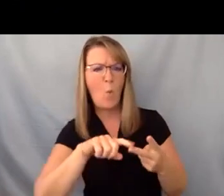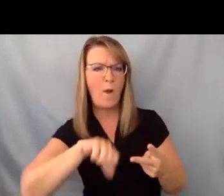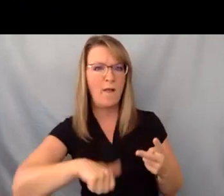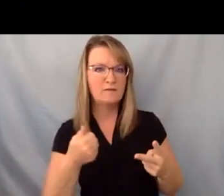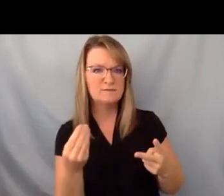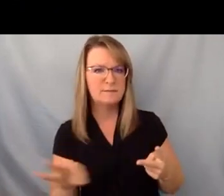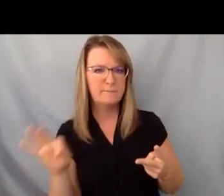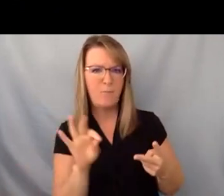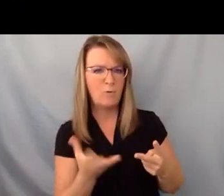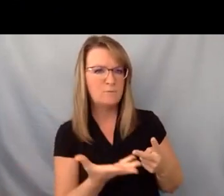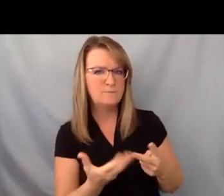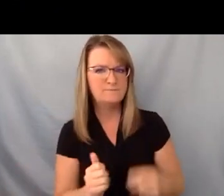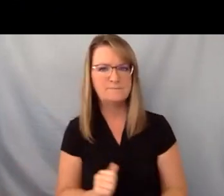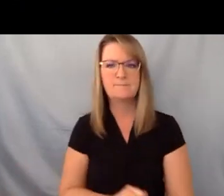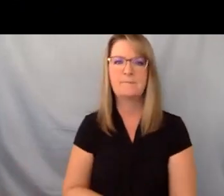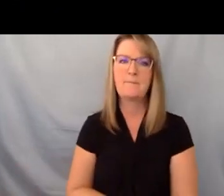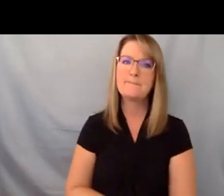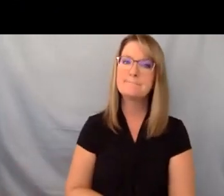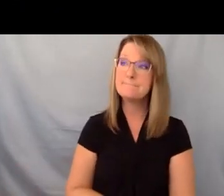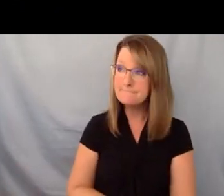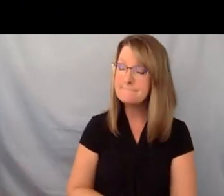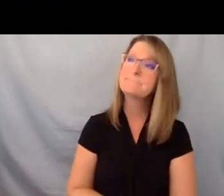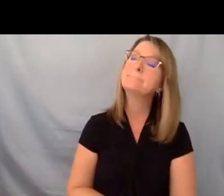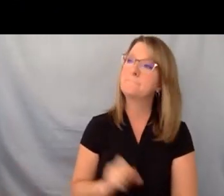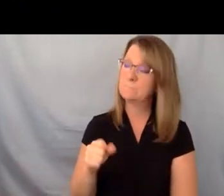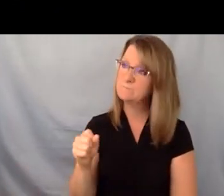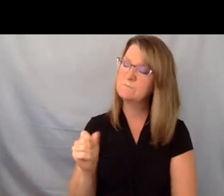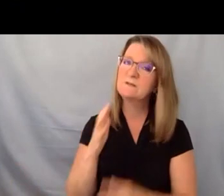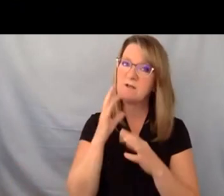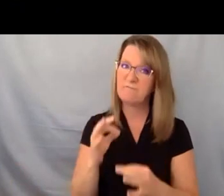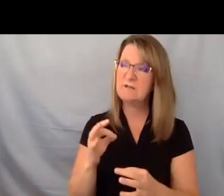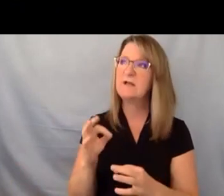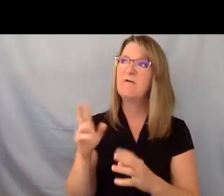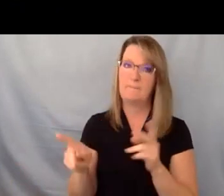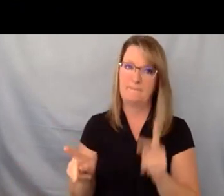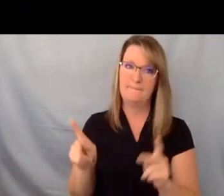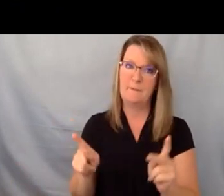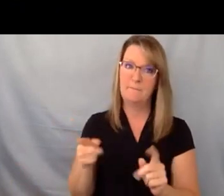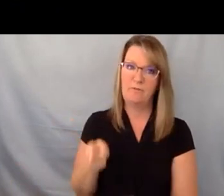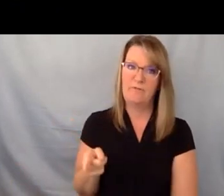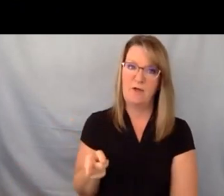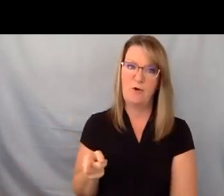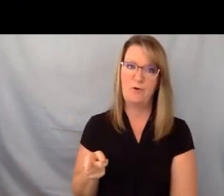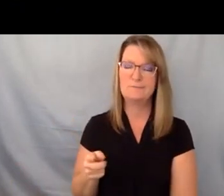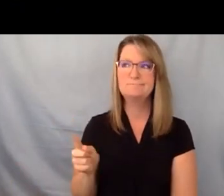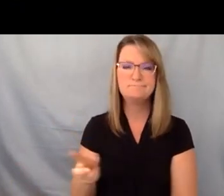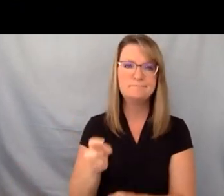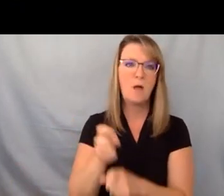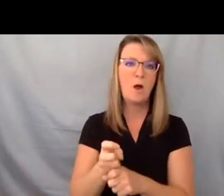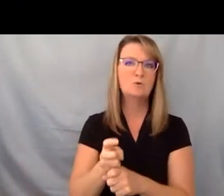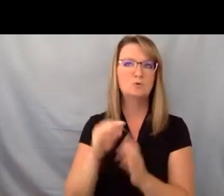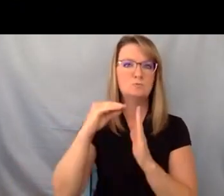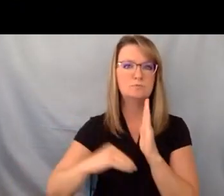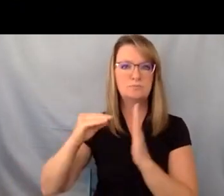um yeah definitely having people like you know it's it's kind of hard to do plans when